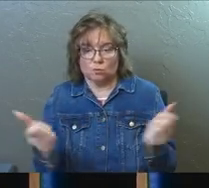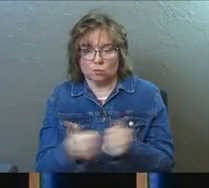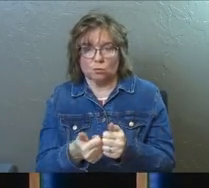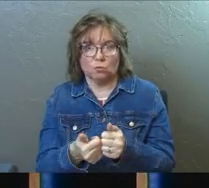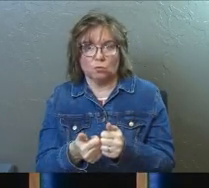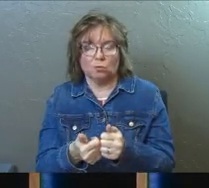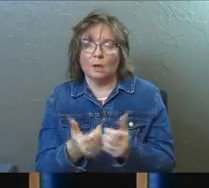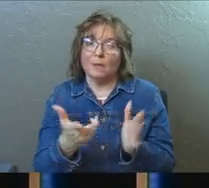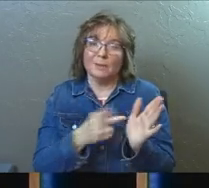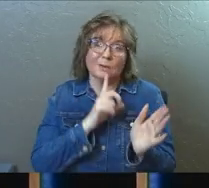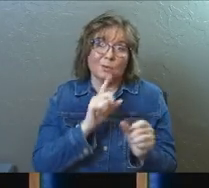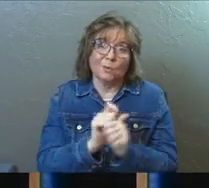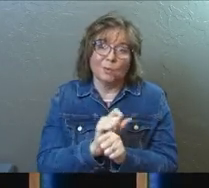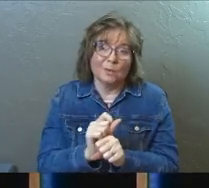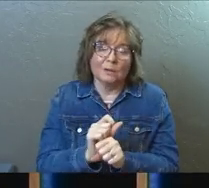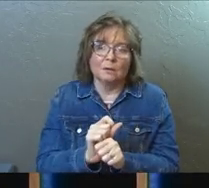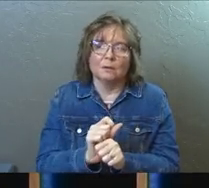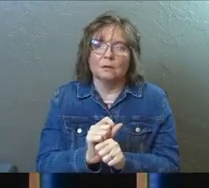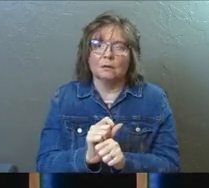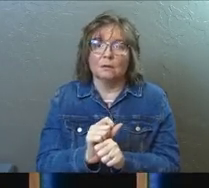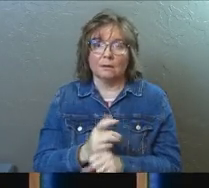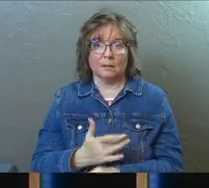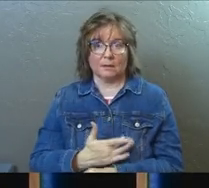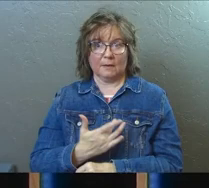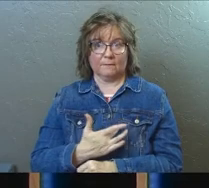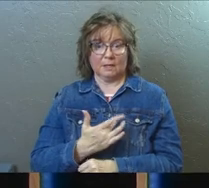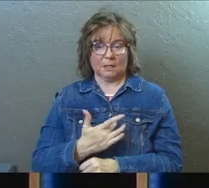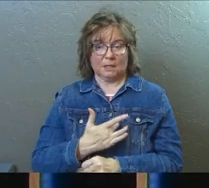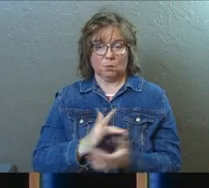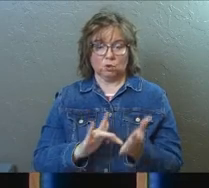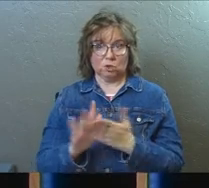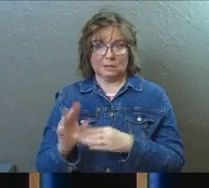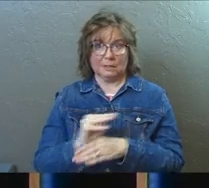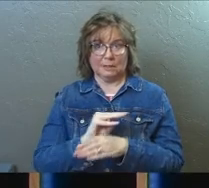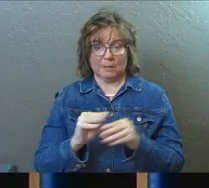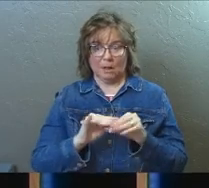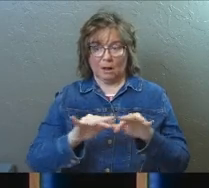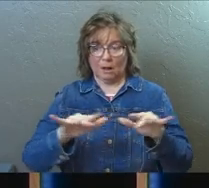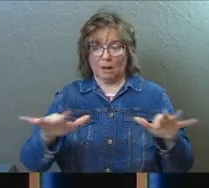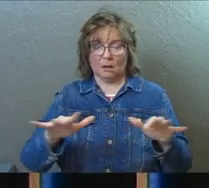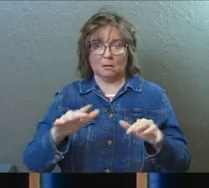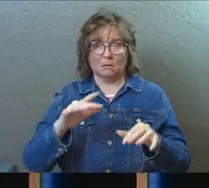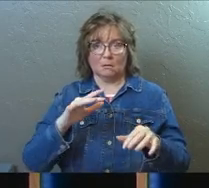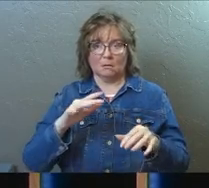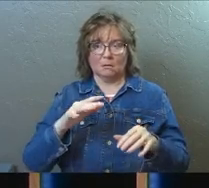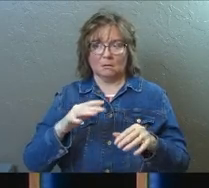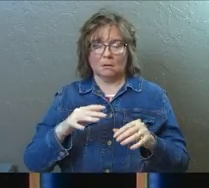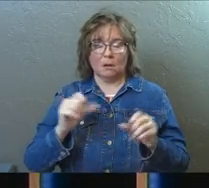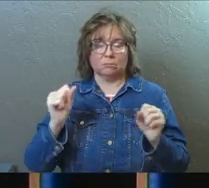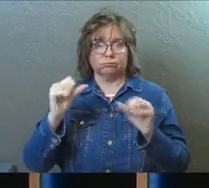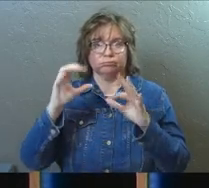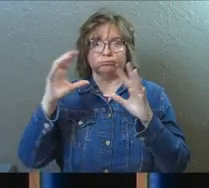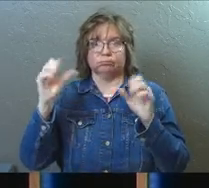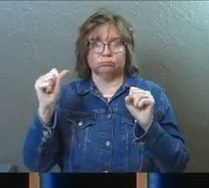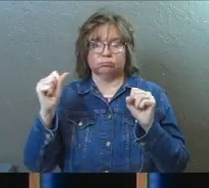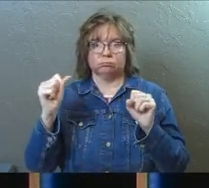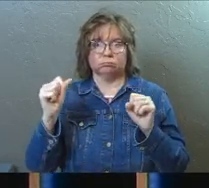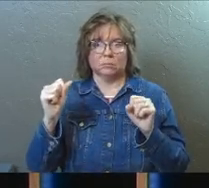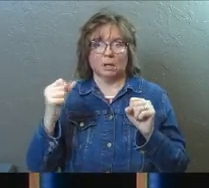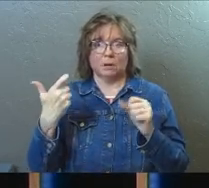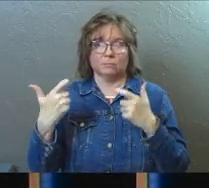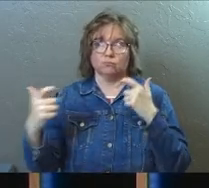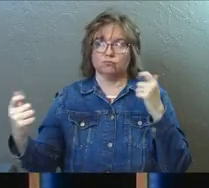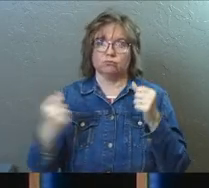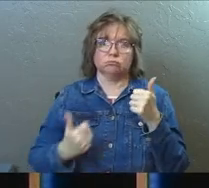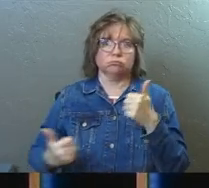I mean, let's be real. The feeling across Jesus' ministry in the ancient world of the wonder of a supernatural